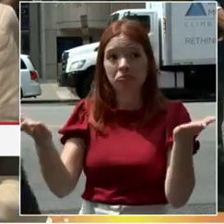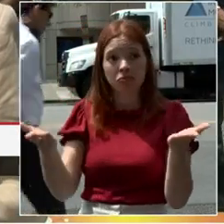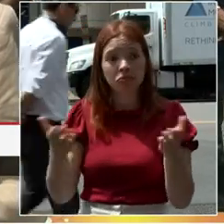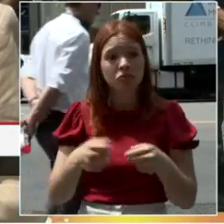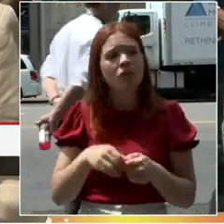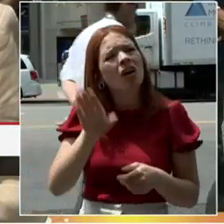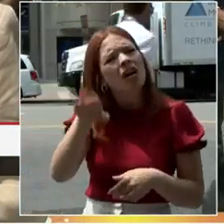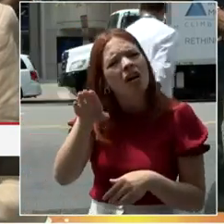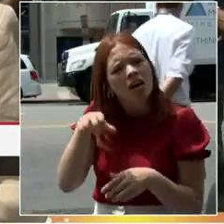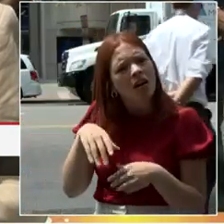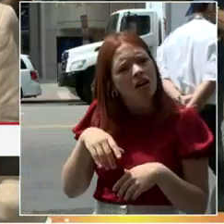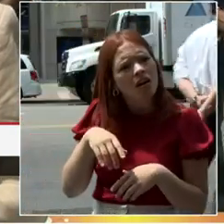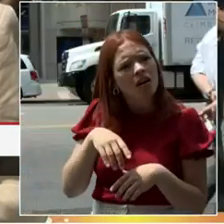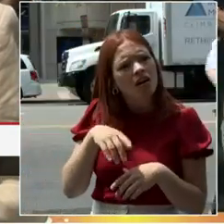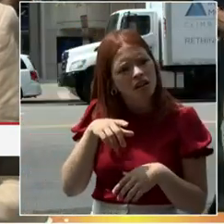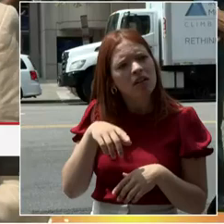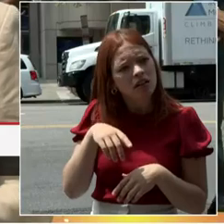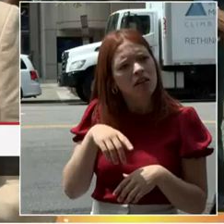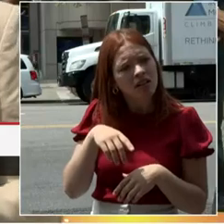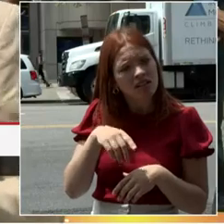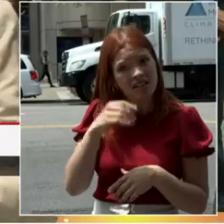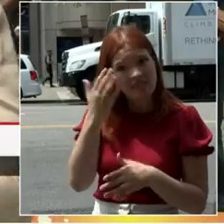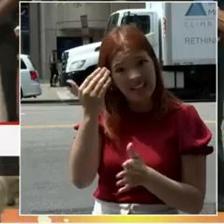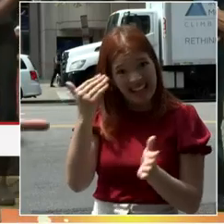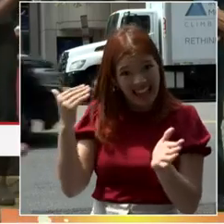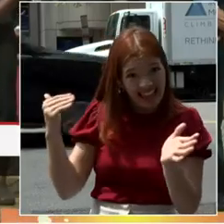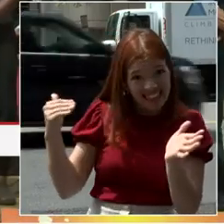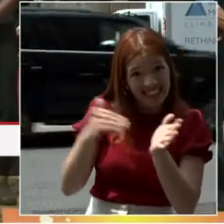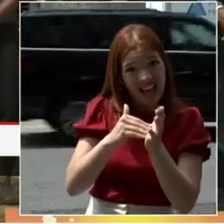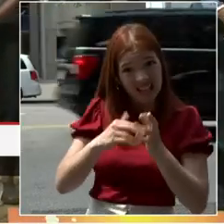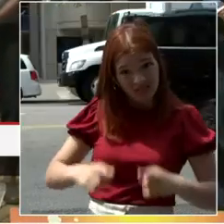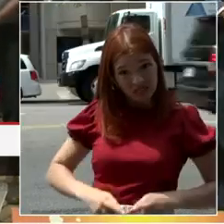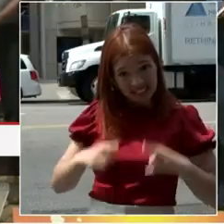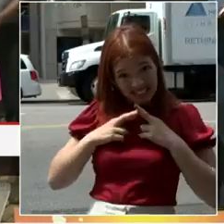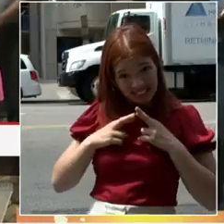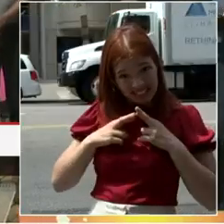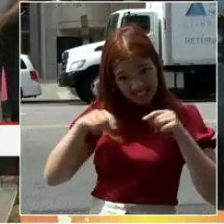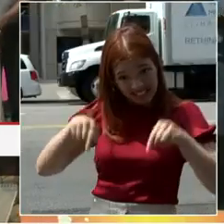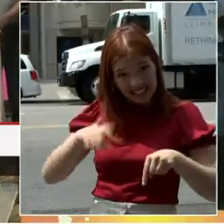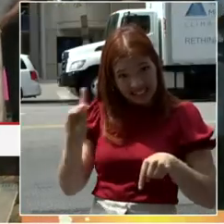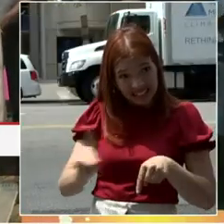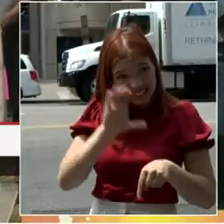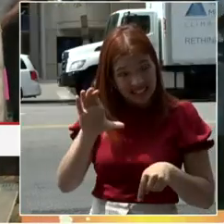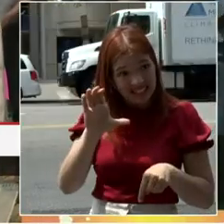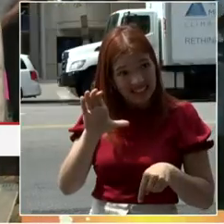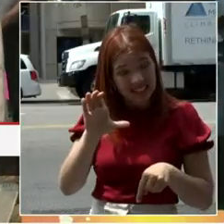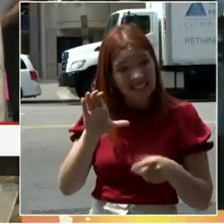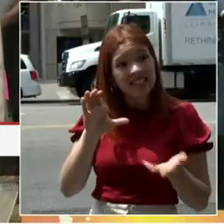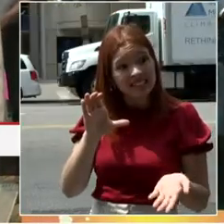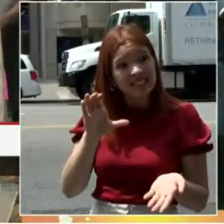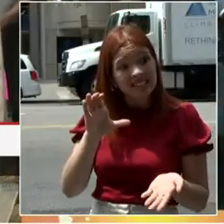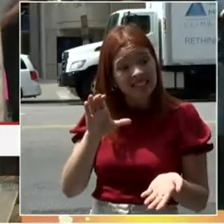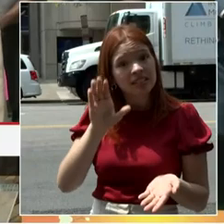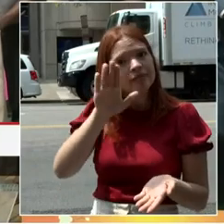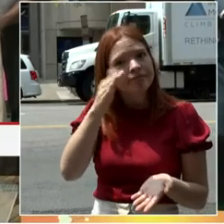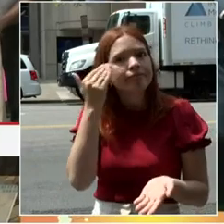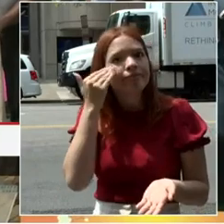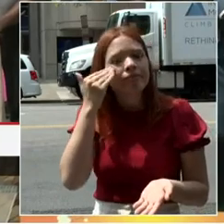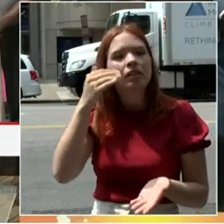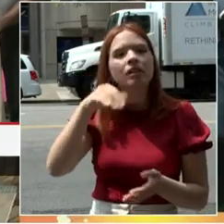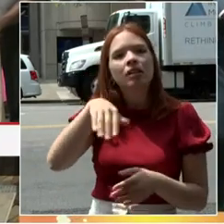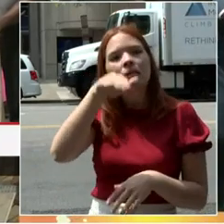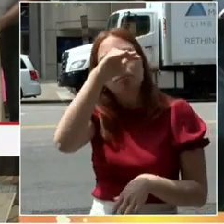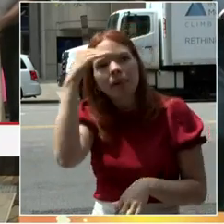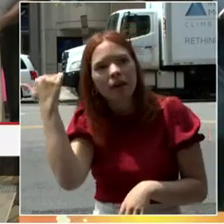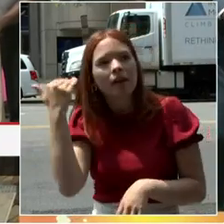Now, to some people, people who are African American leaders and those are low income, 15,000 does